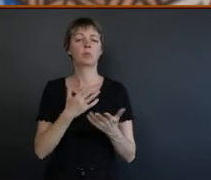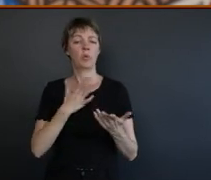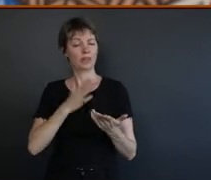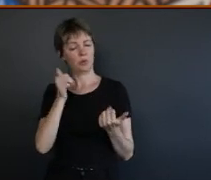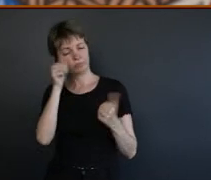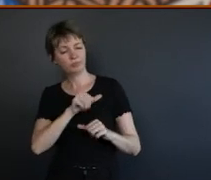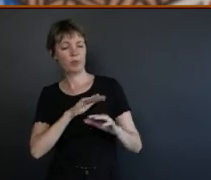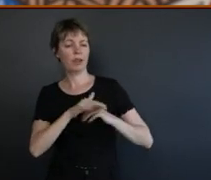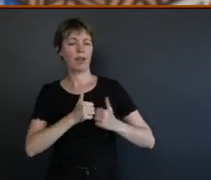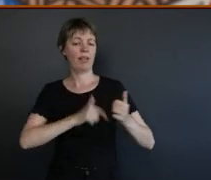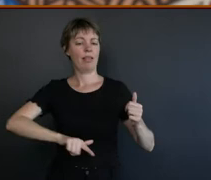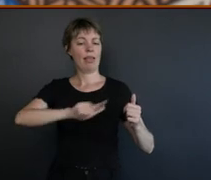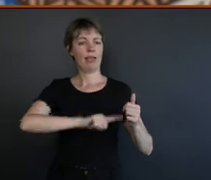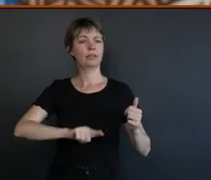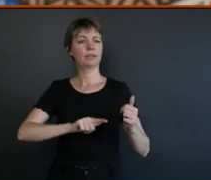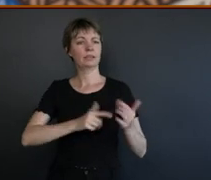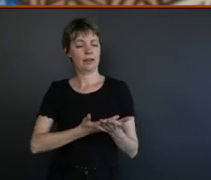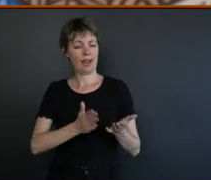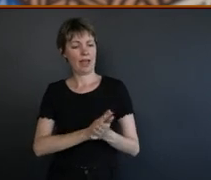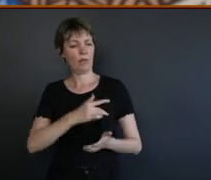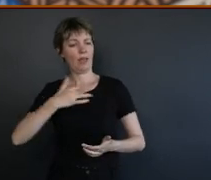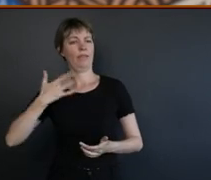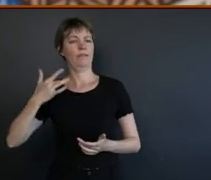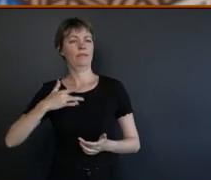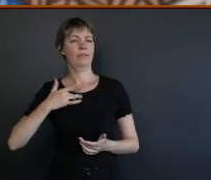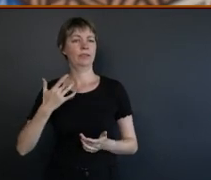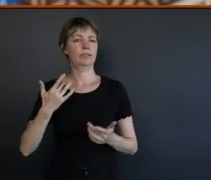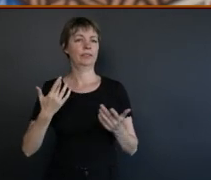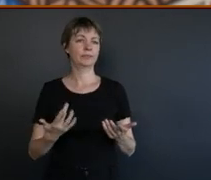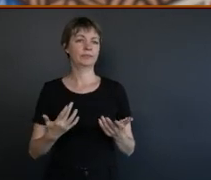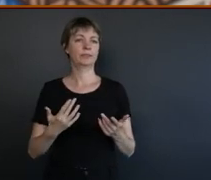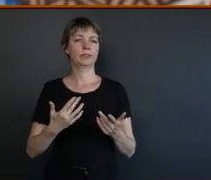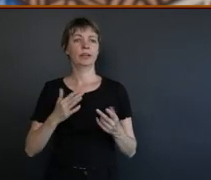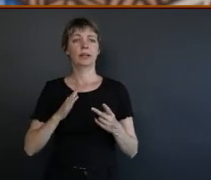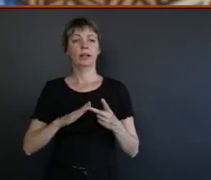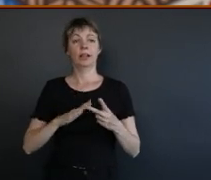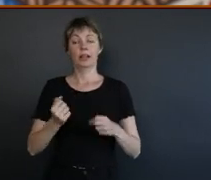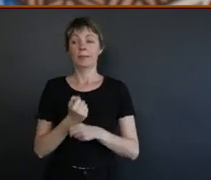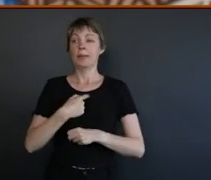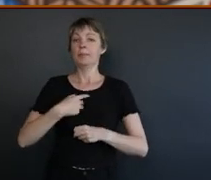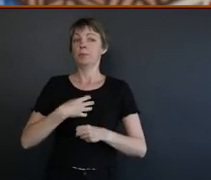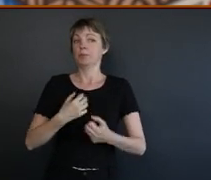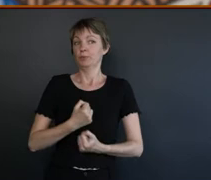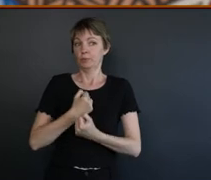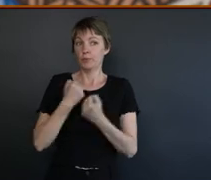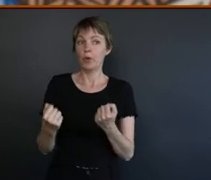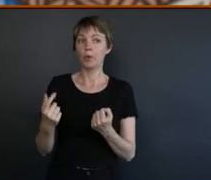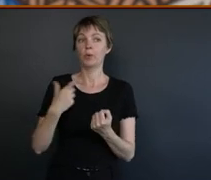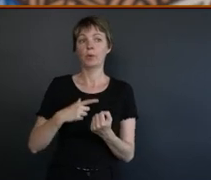and everything and how we lived. And two, that's made me stronger because I was